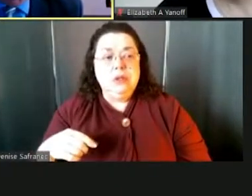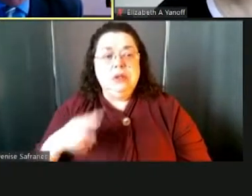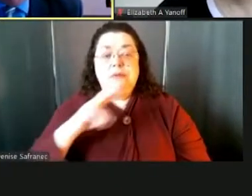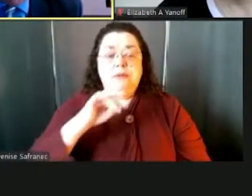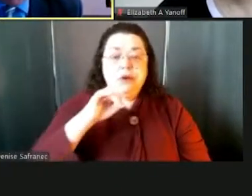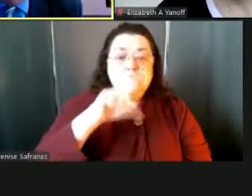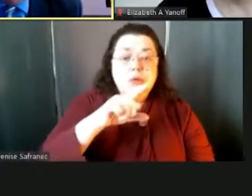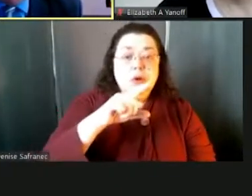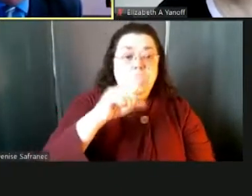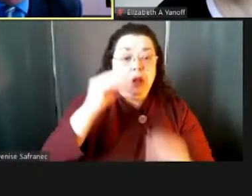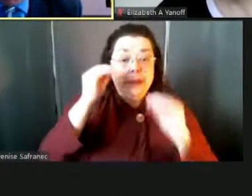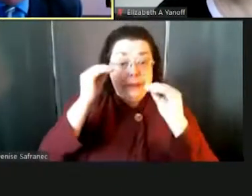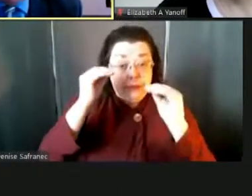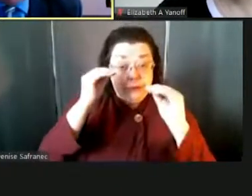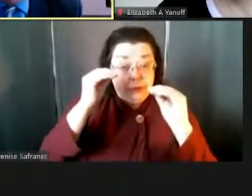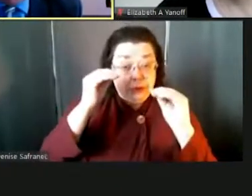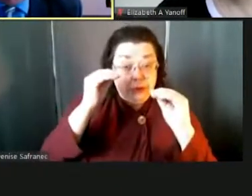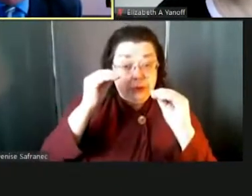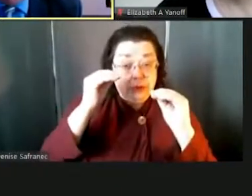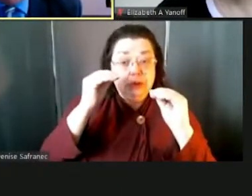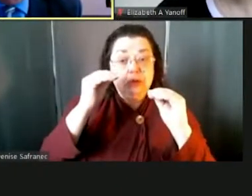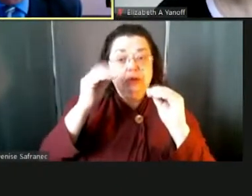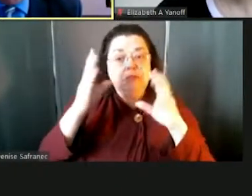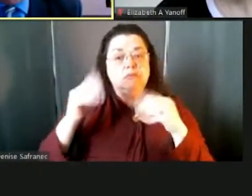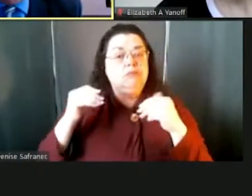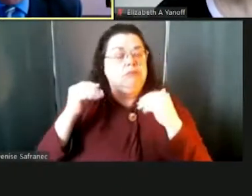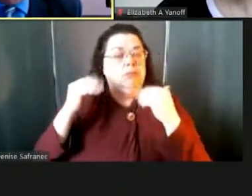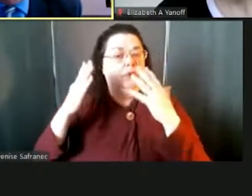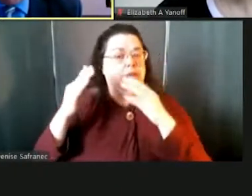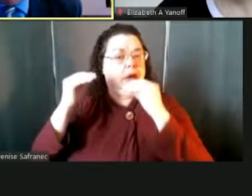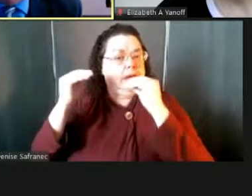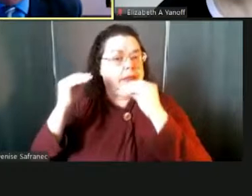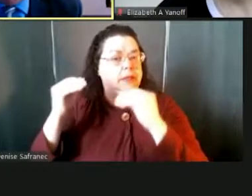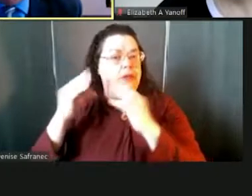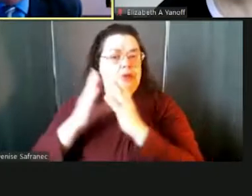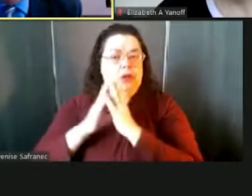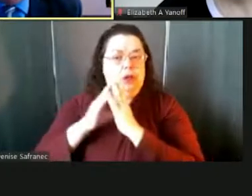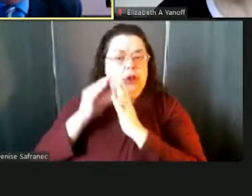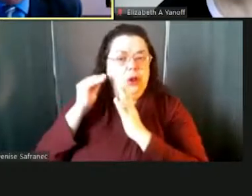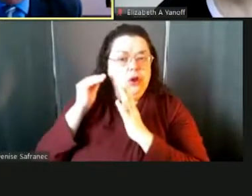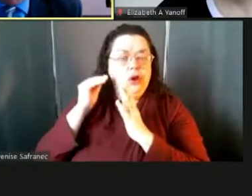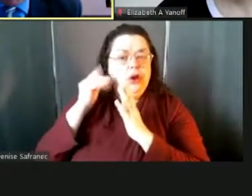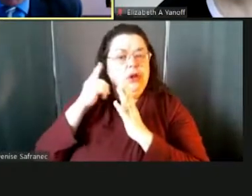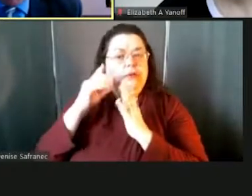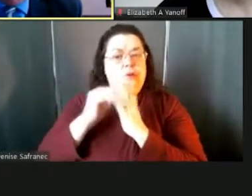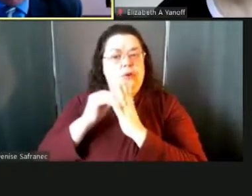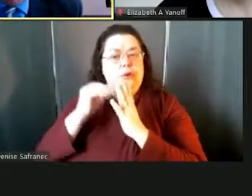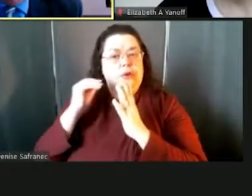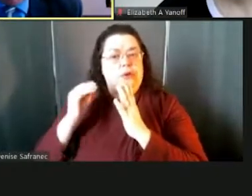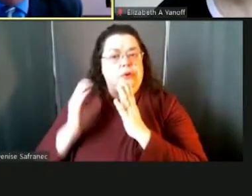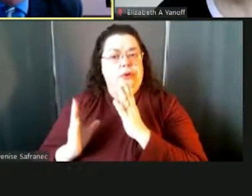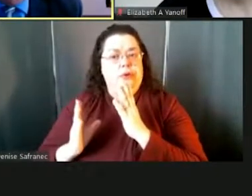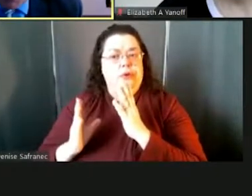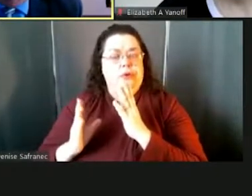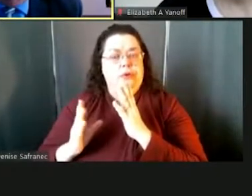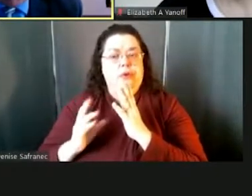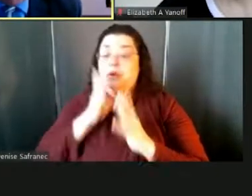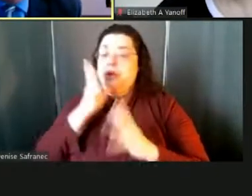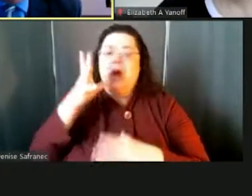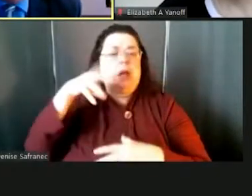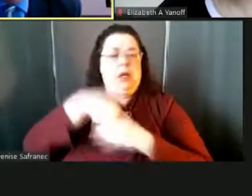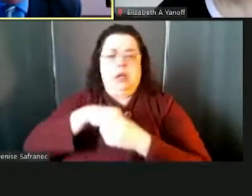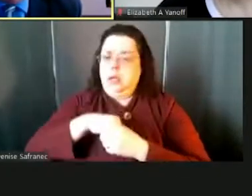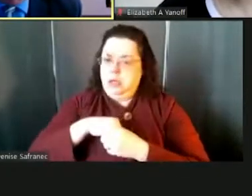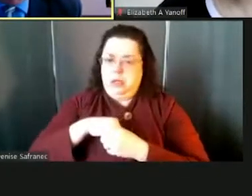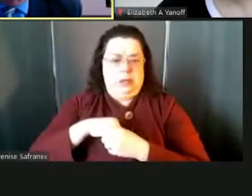instruction and being able to provide teaching and learning to students who are not in the classroom